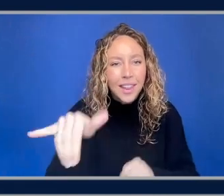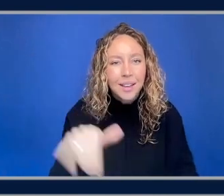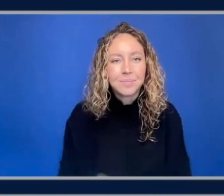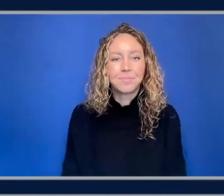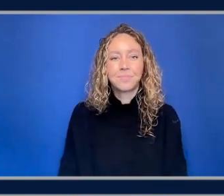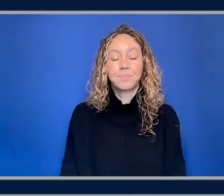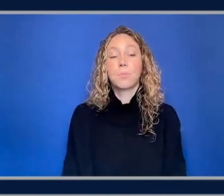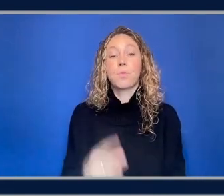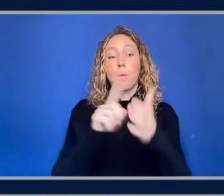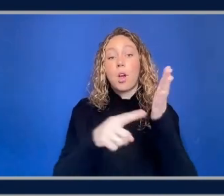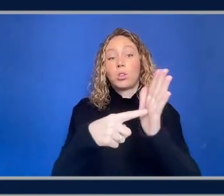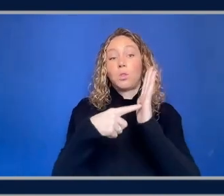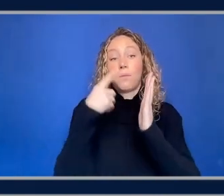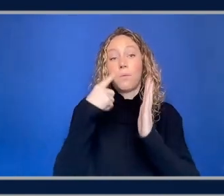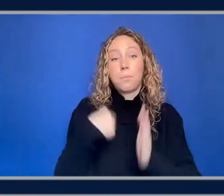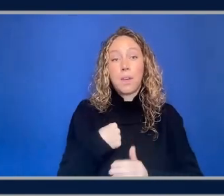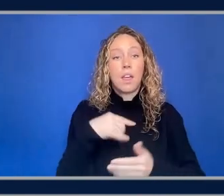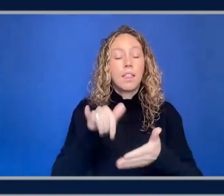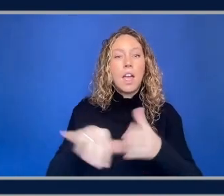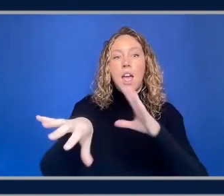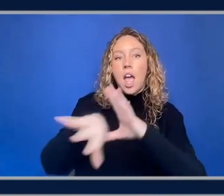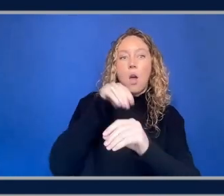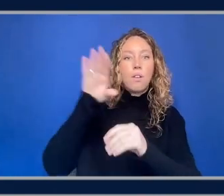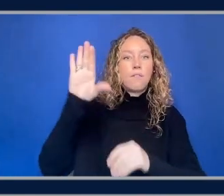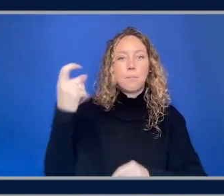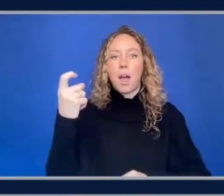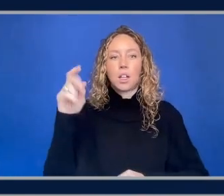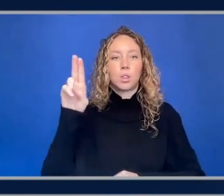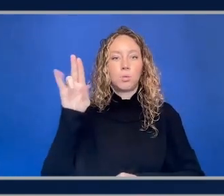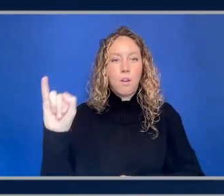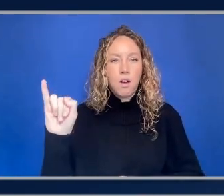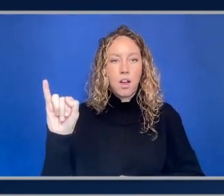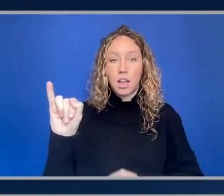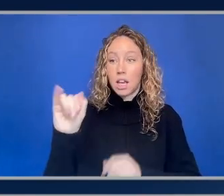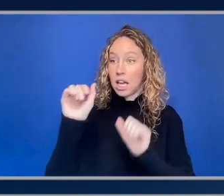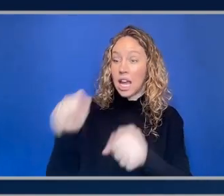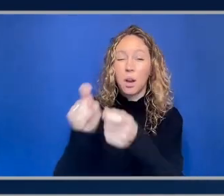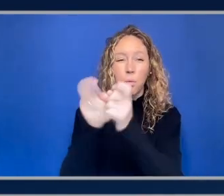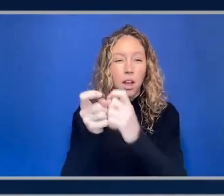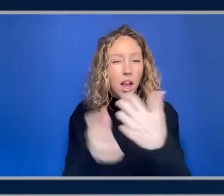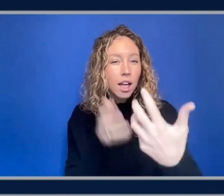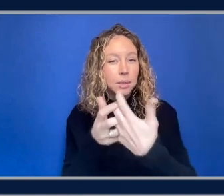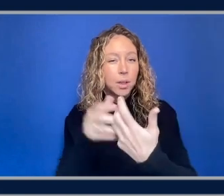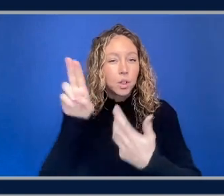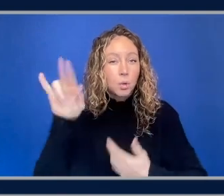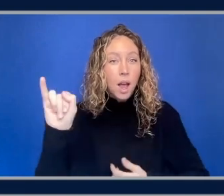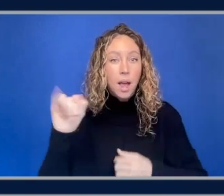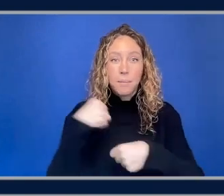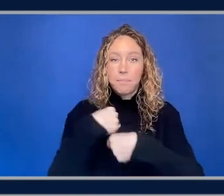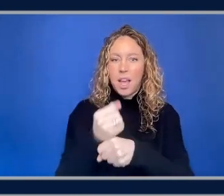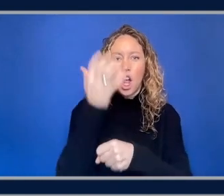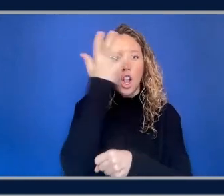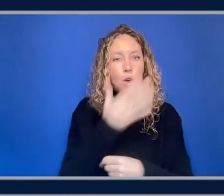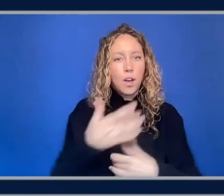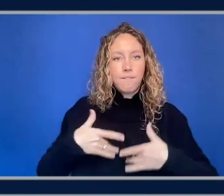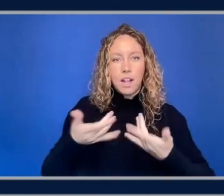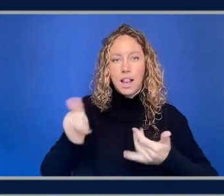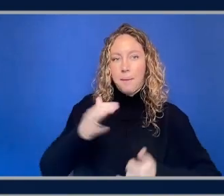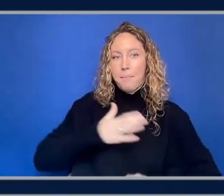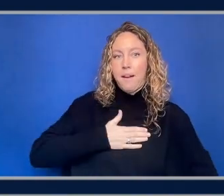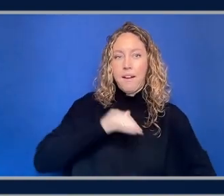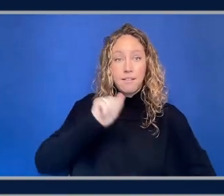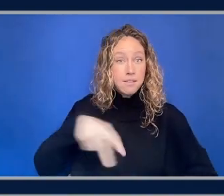is uh the the out of the box ui i'm guessing is there a way to customize make this look and feel like the application that i am developing